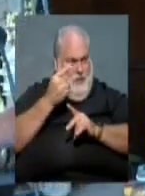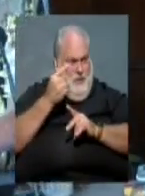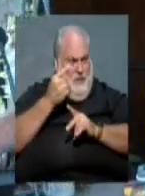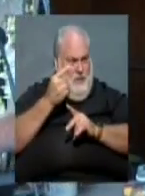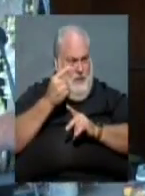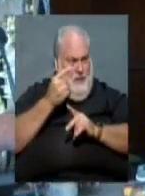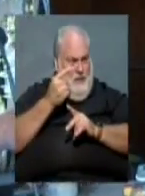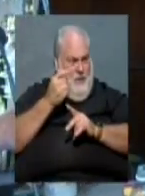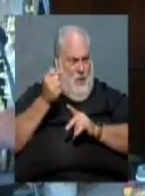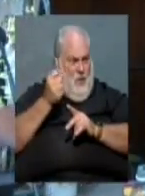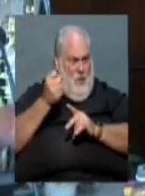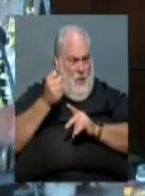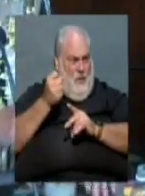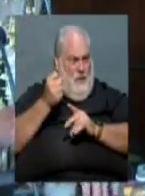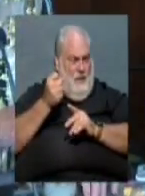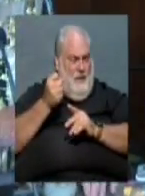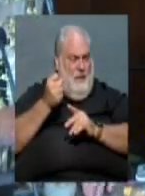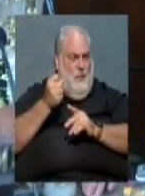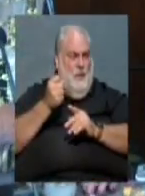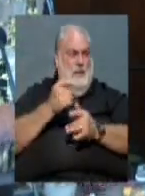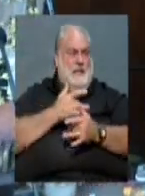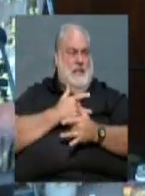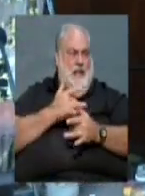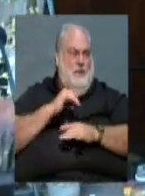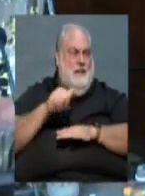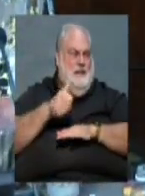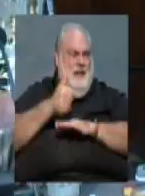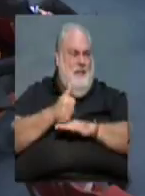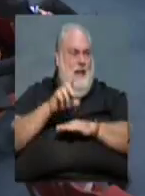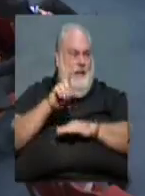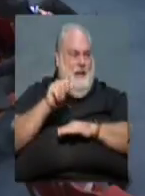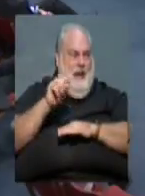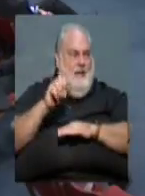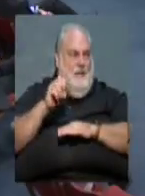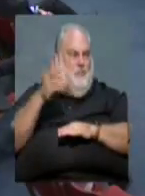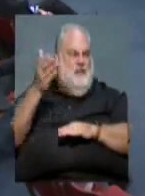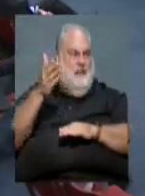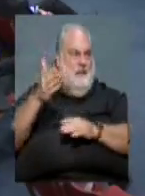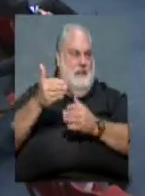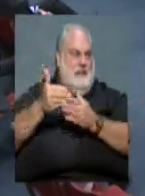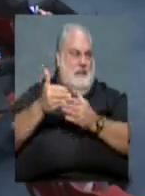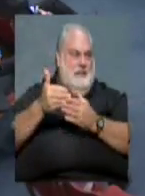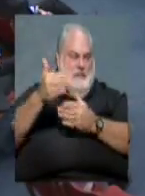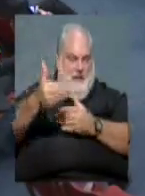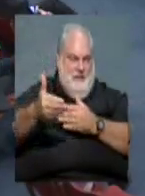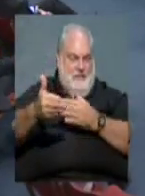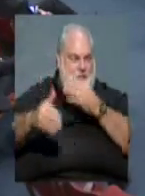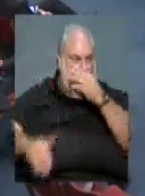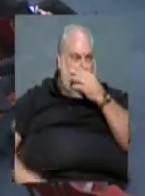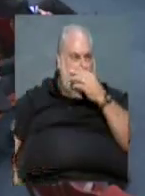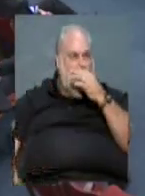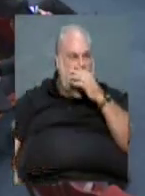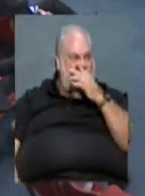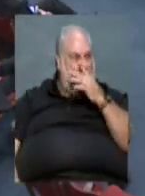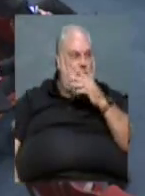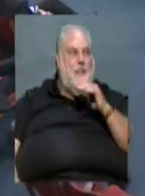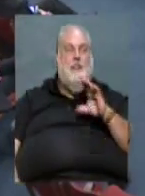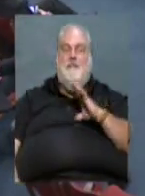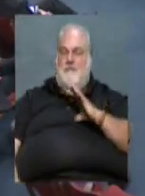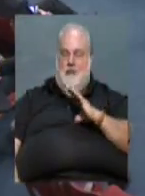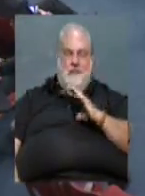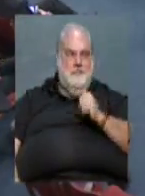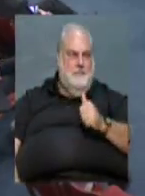I guess they could wait until then. Typically we just are setting the dates on these, and then we'll have the presentation. Okay. If that's okay, Director Wright.